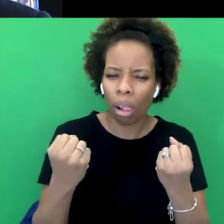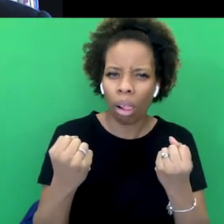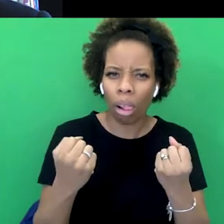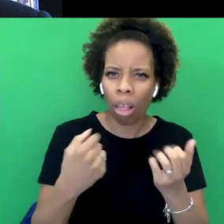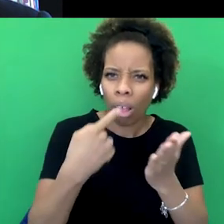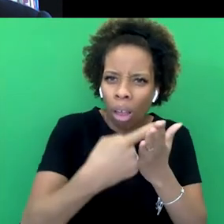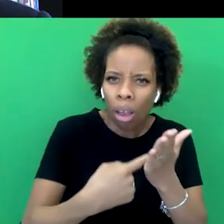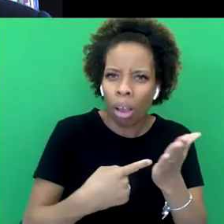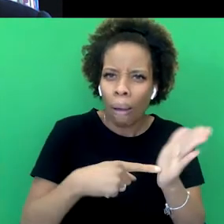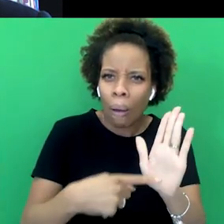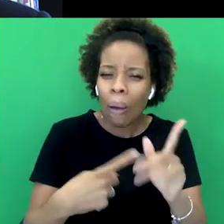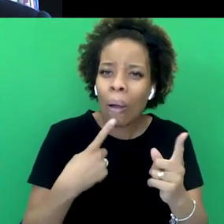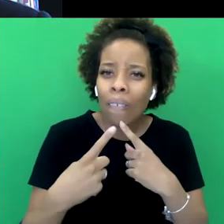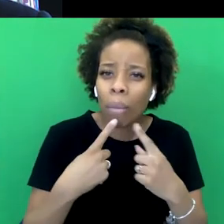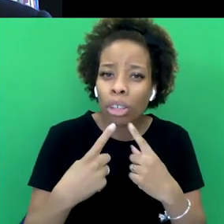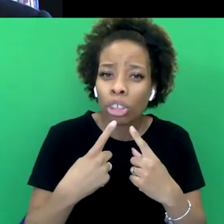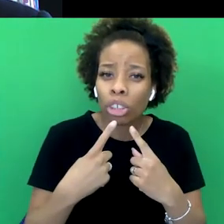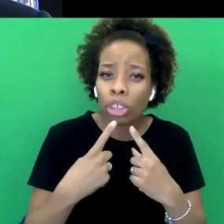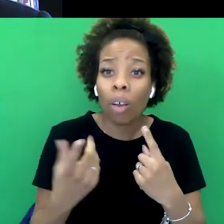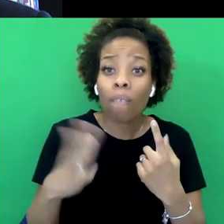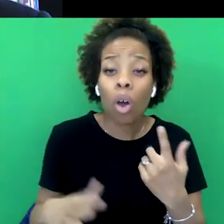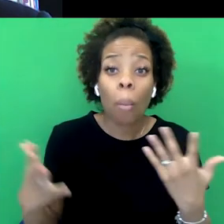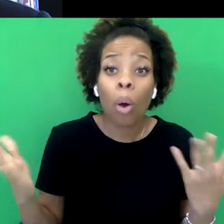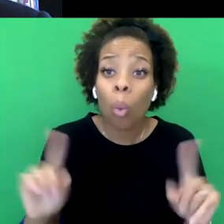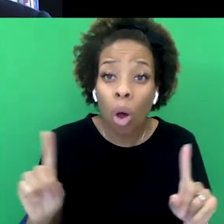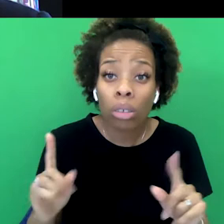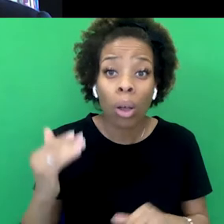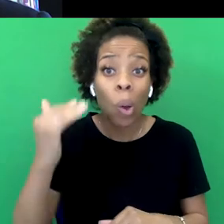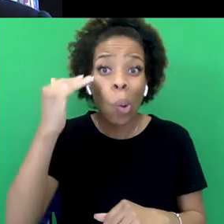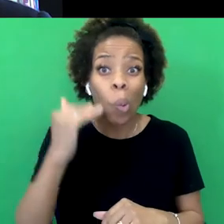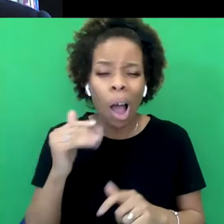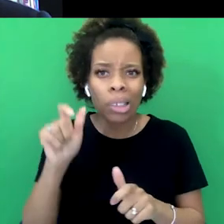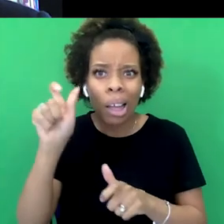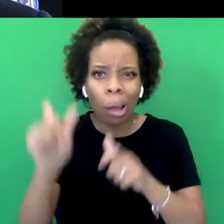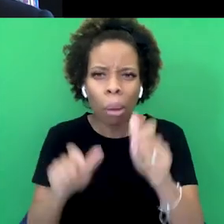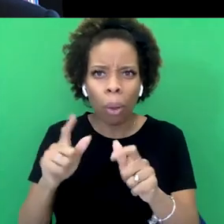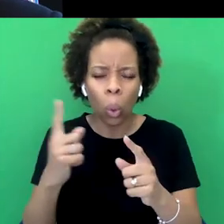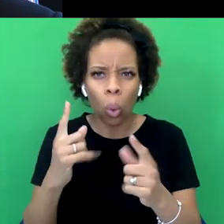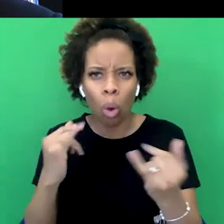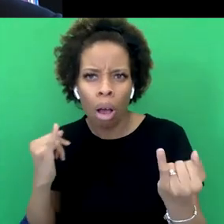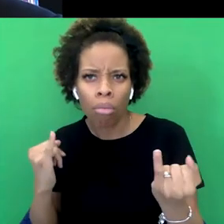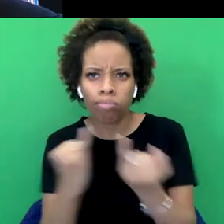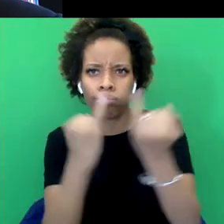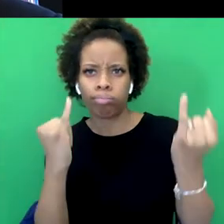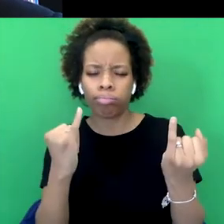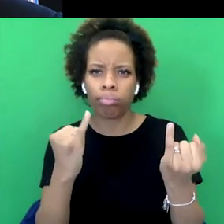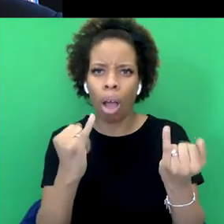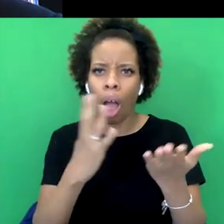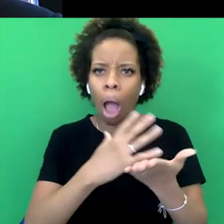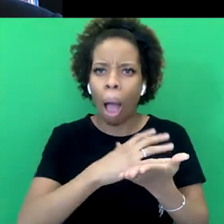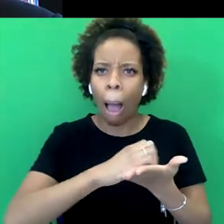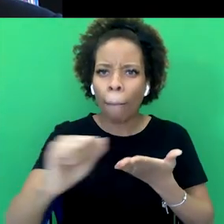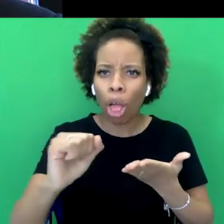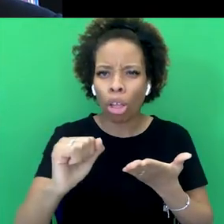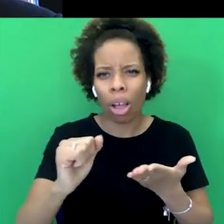abolition of slavery in the accounts of the white people who worked against it. And we just treat it as this time where, like,